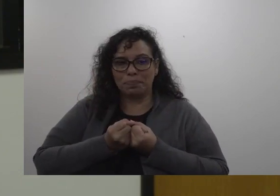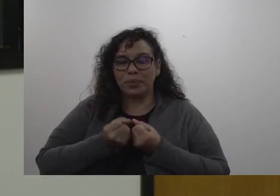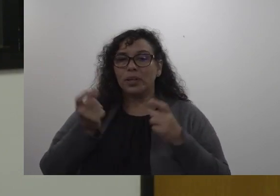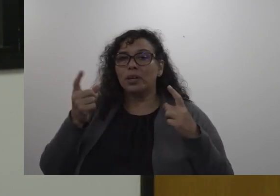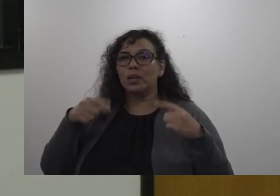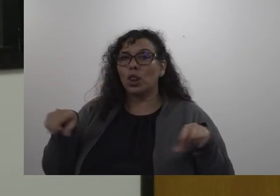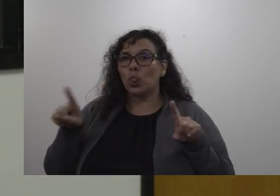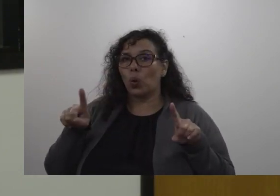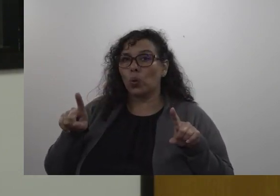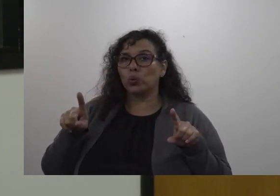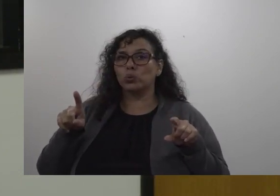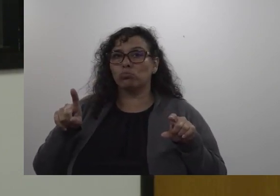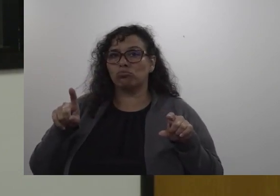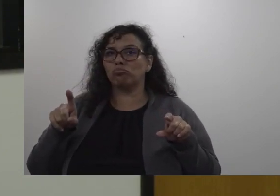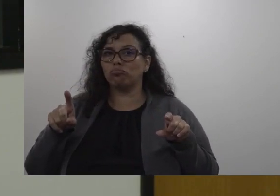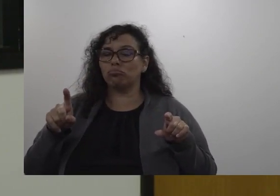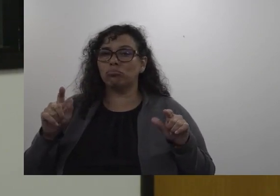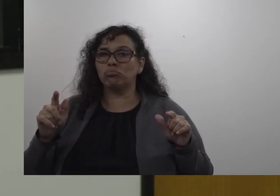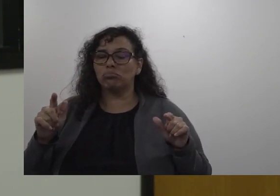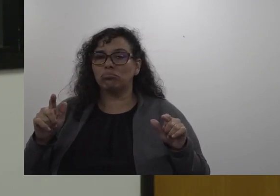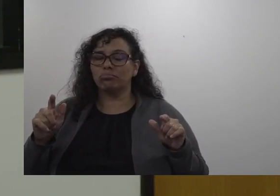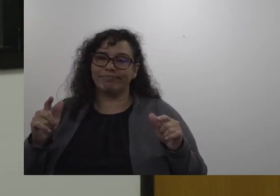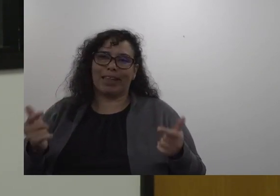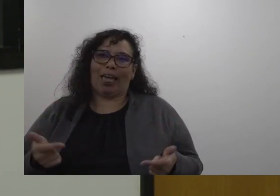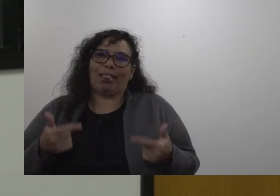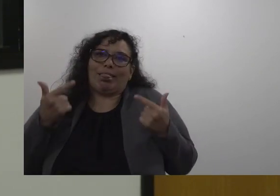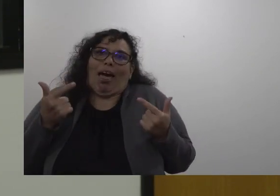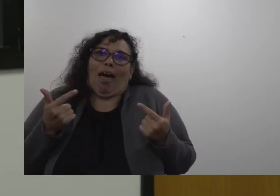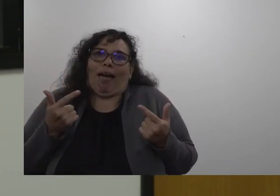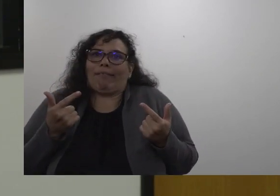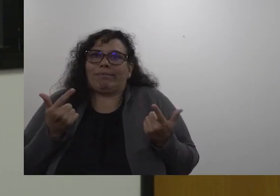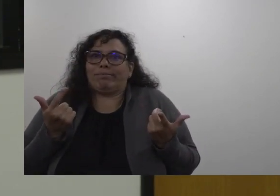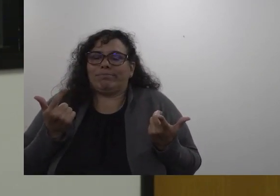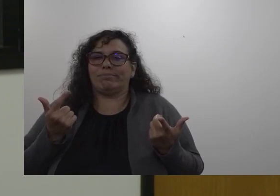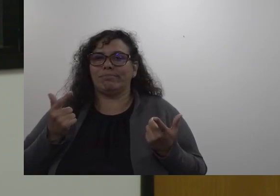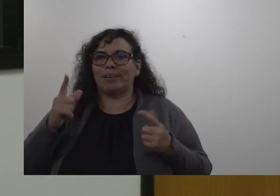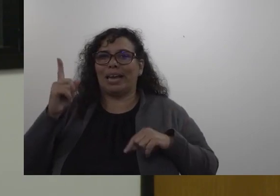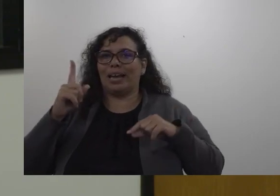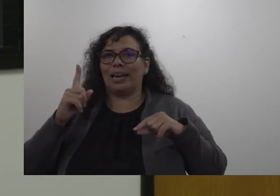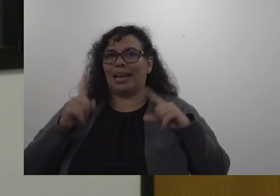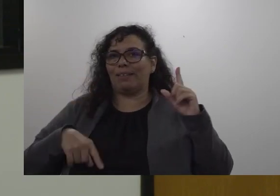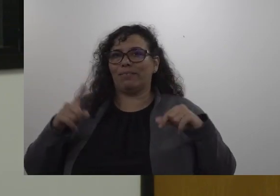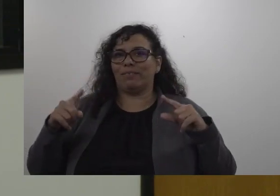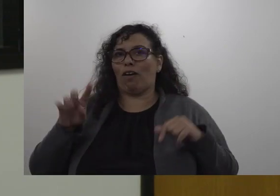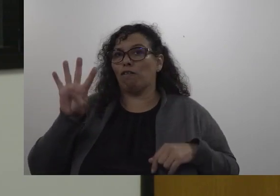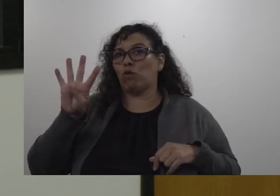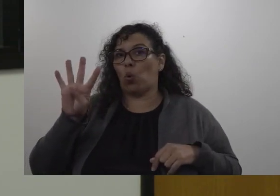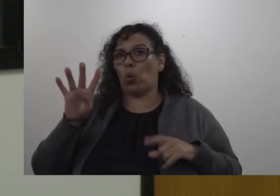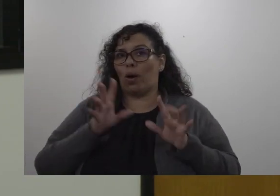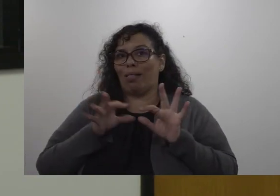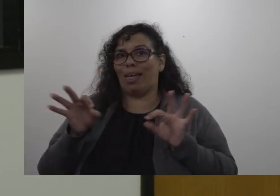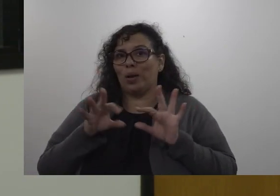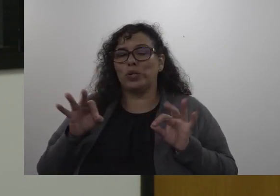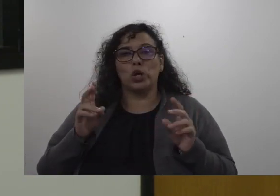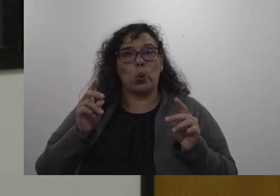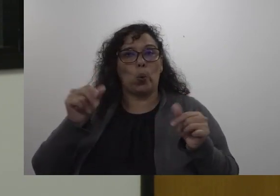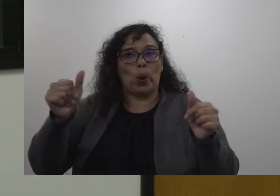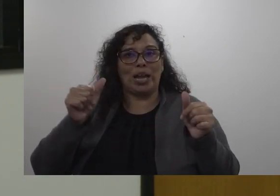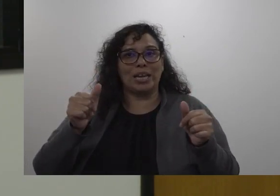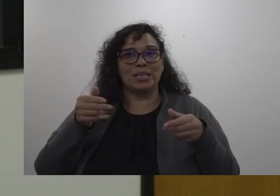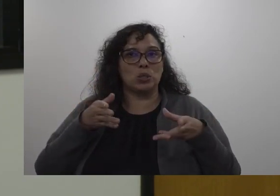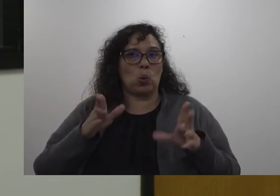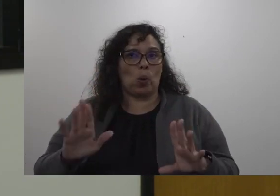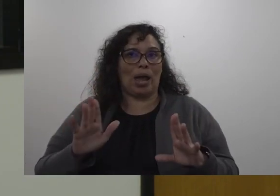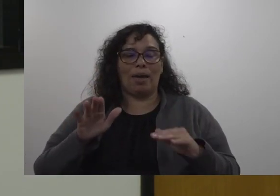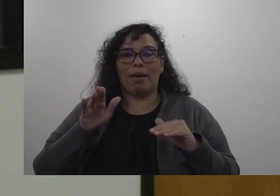you can they are live streamed of course in four languages and they get that the videos get posted up the quickest way for the public